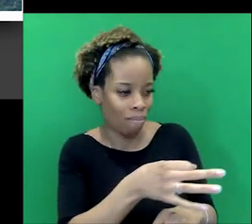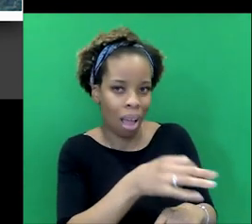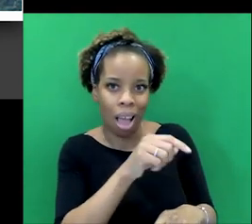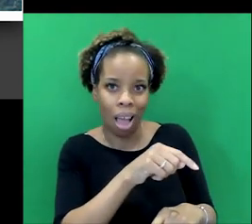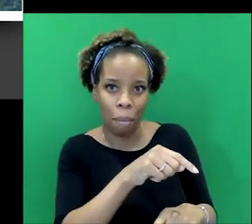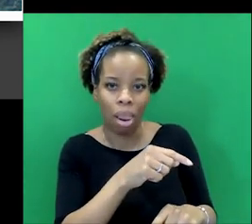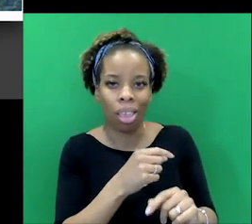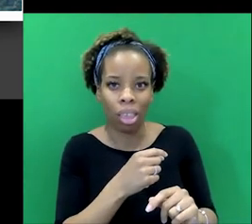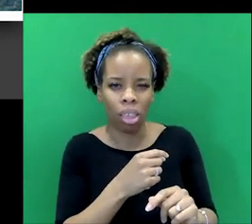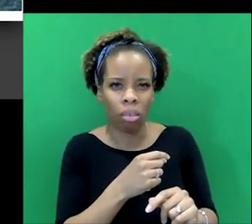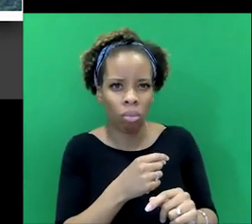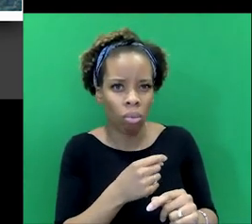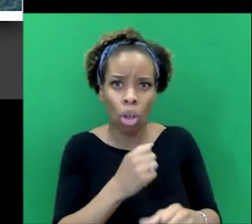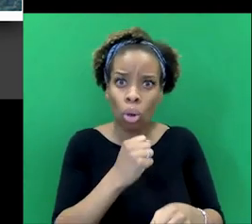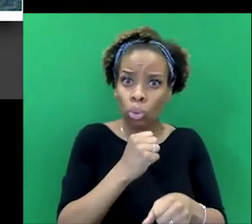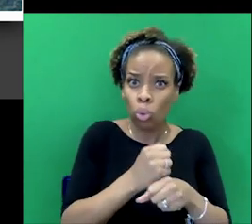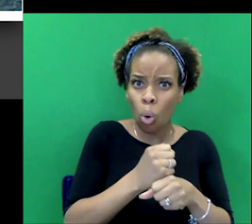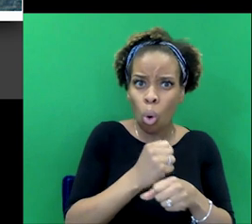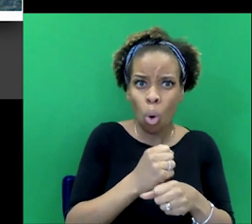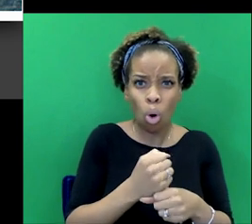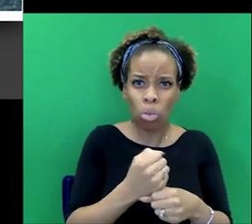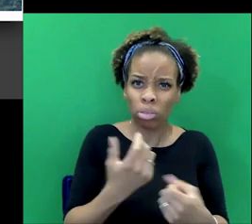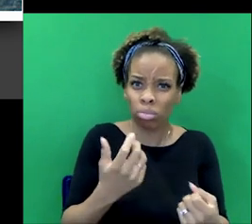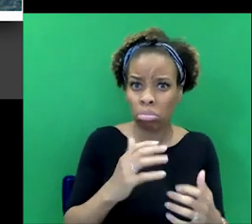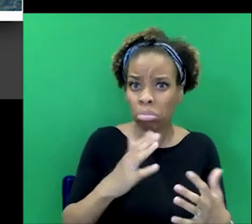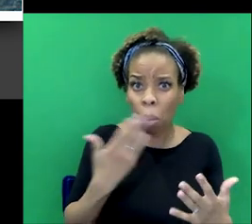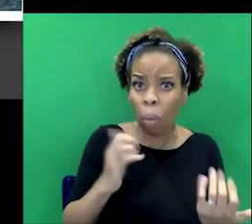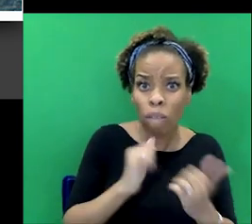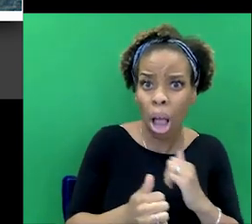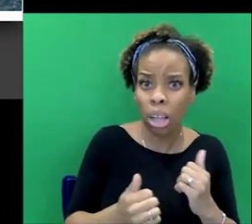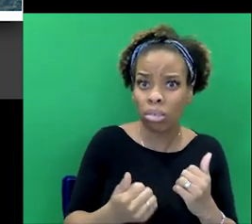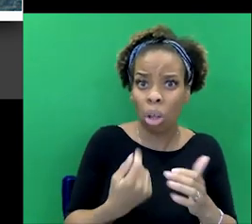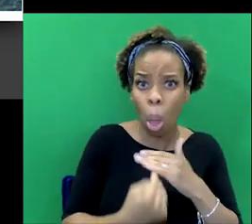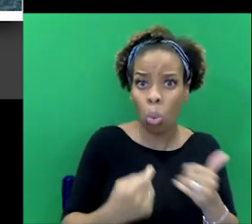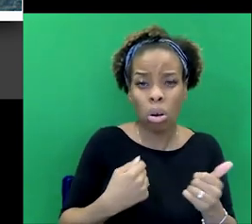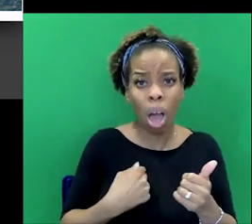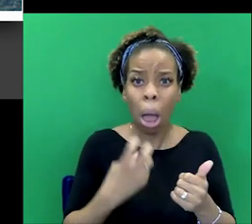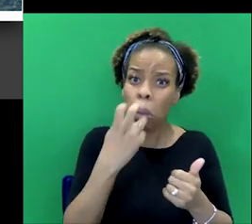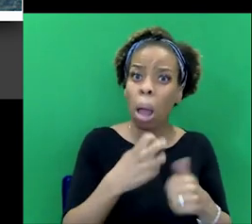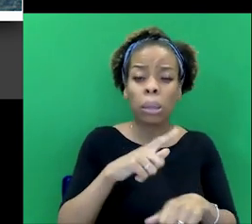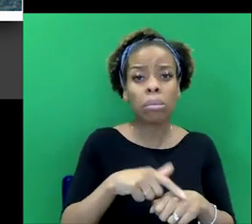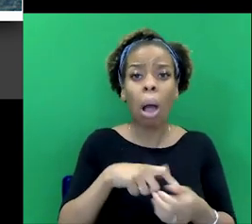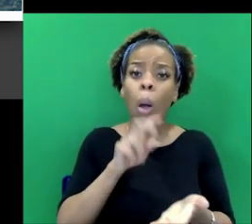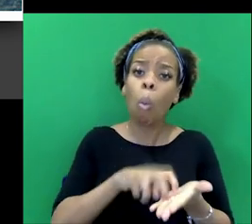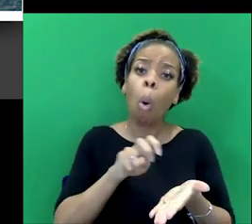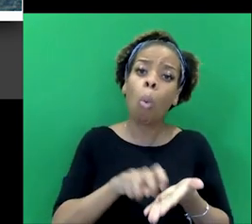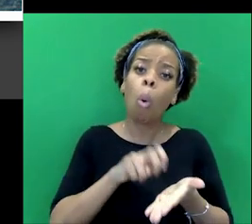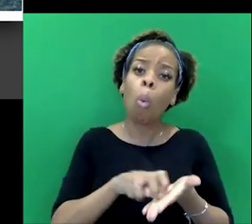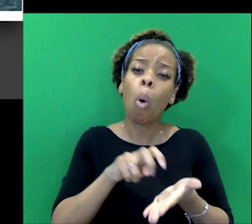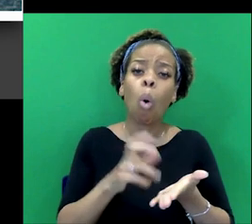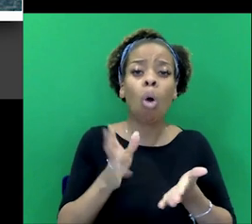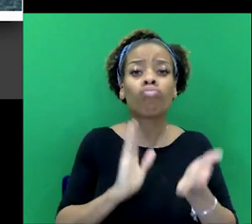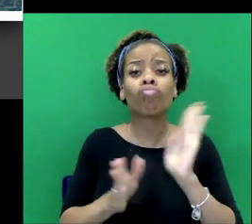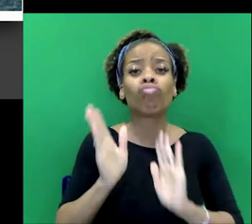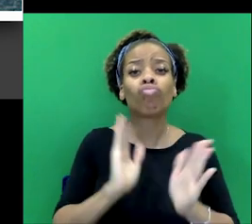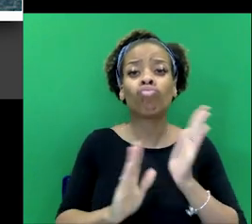And here's George. He's a bit of, you know, he's got no friends. He's a loner. He likes to walk at nights in the countryside, which suddenly become